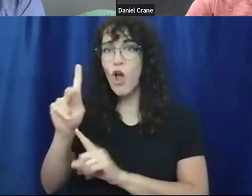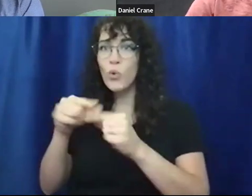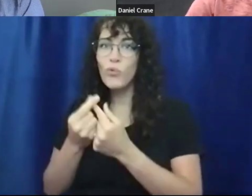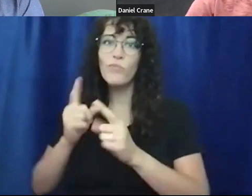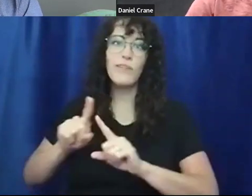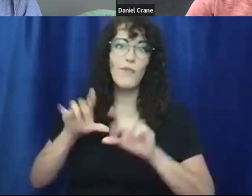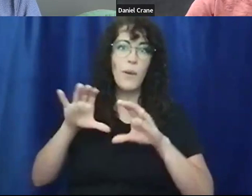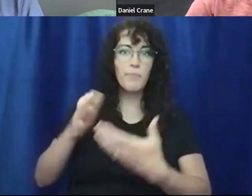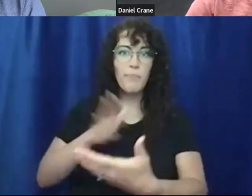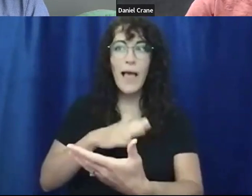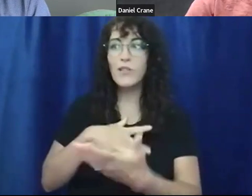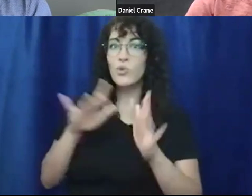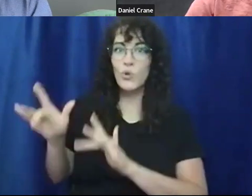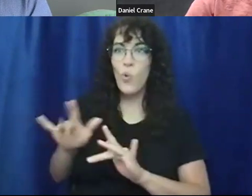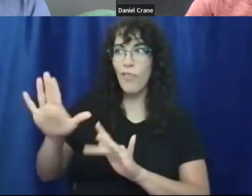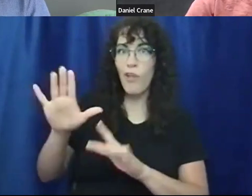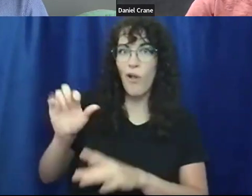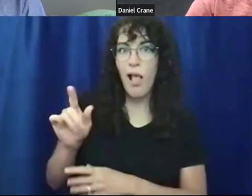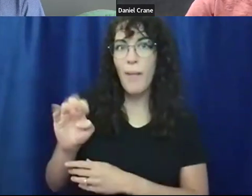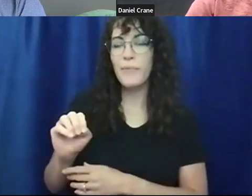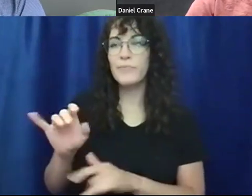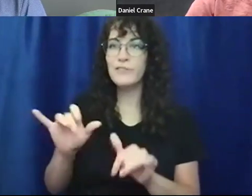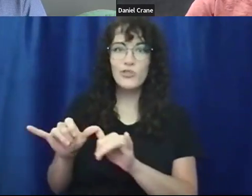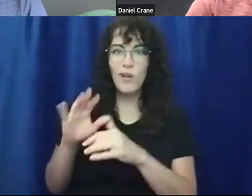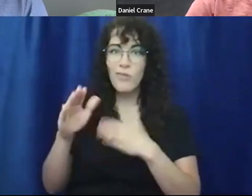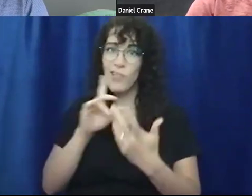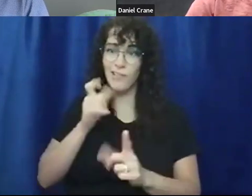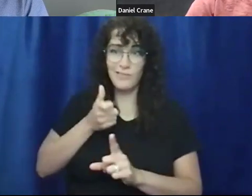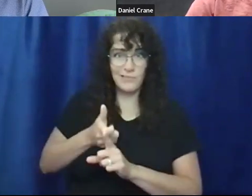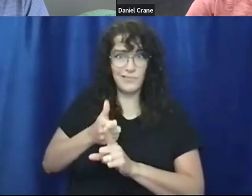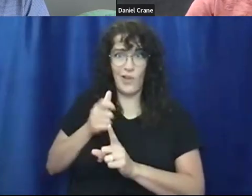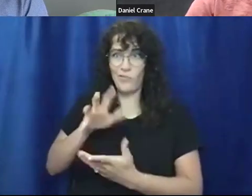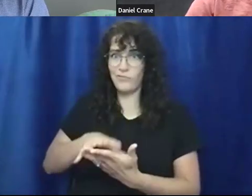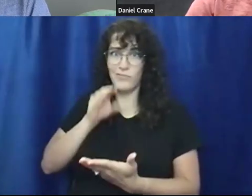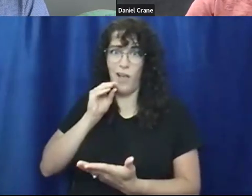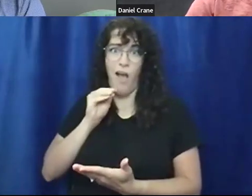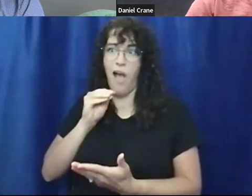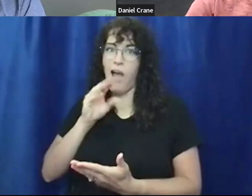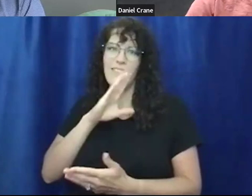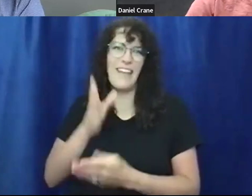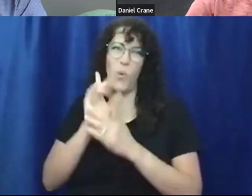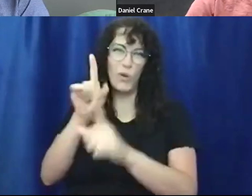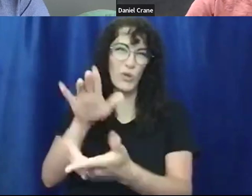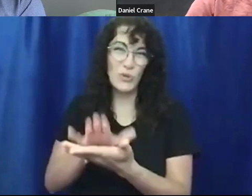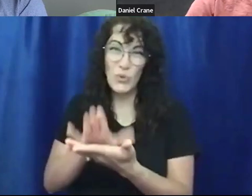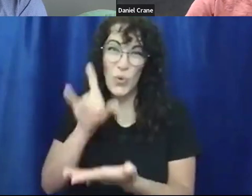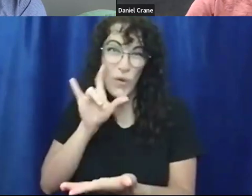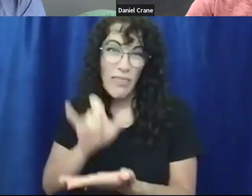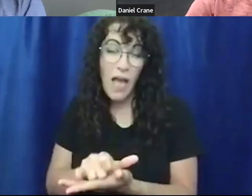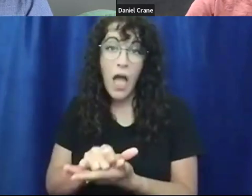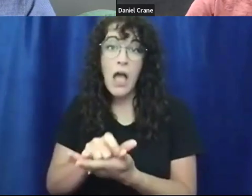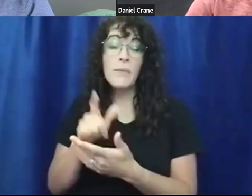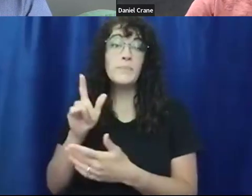like, you know, recording their albums, engineering, all pretty much self-taught again, didn't go to school for any of that. Um, fast forward